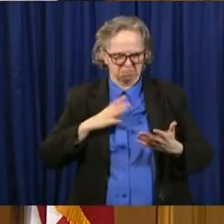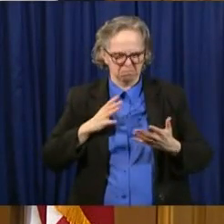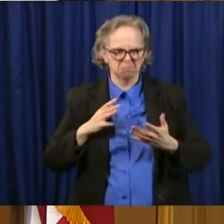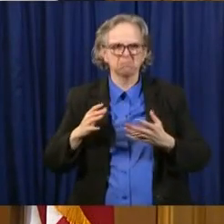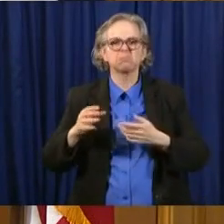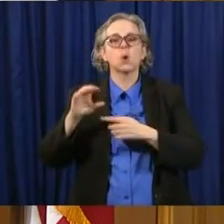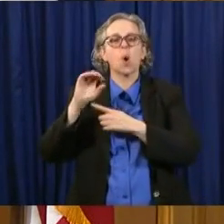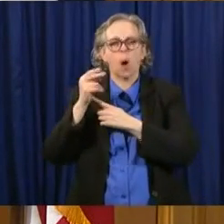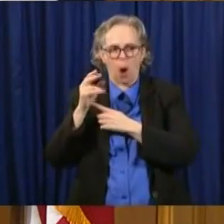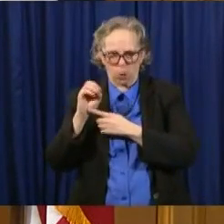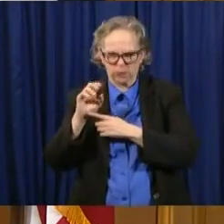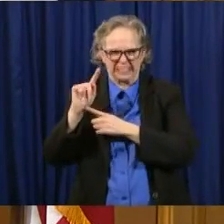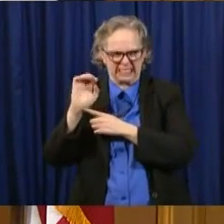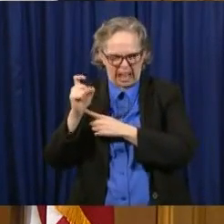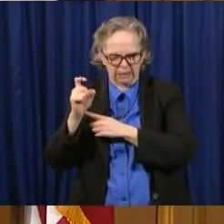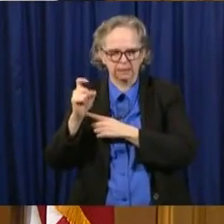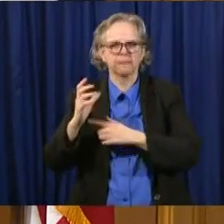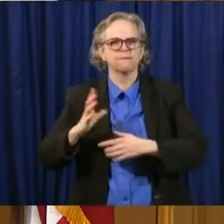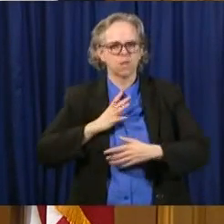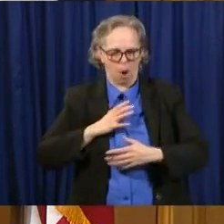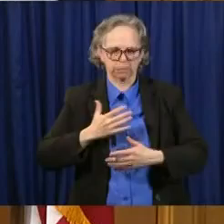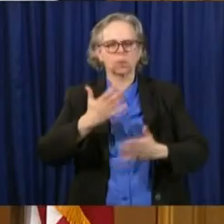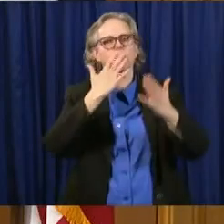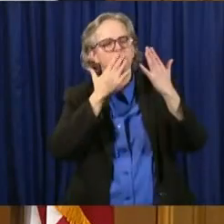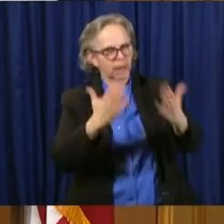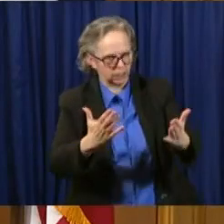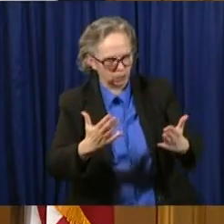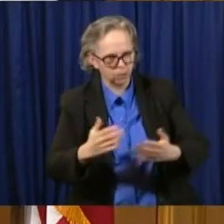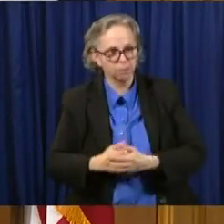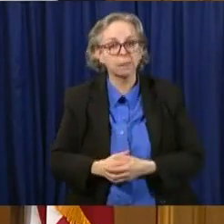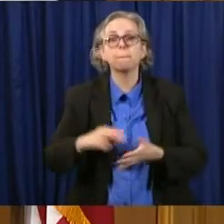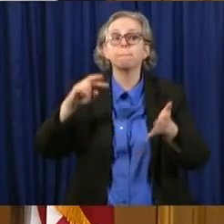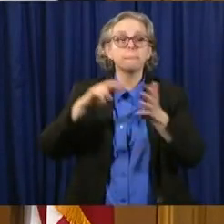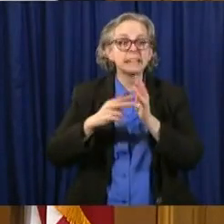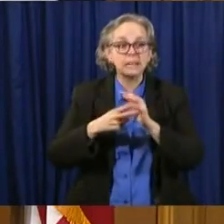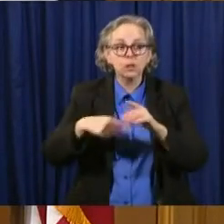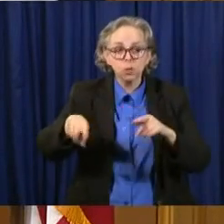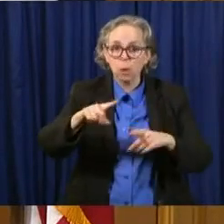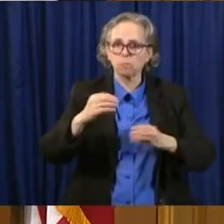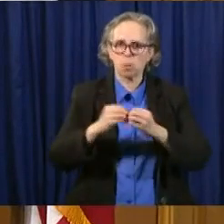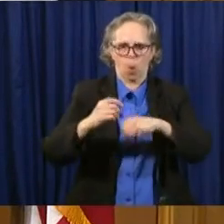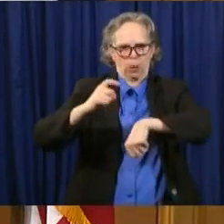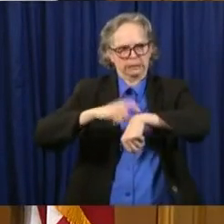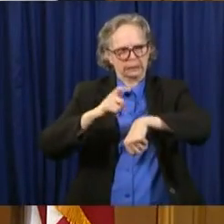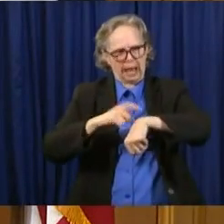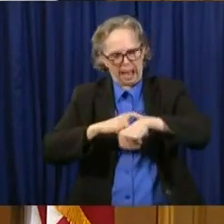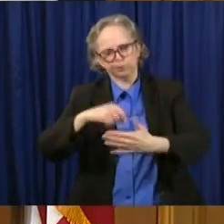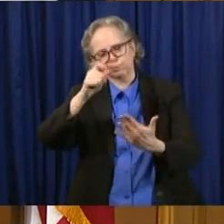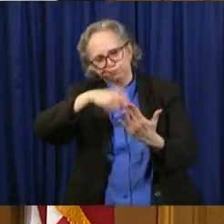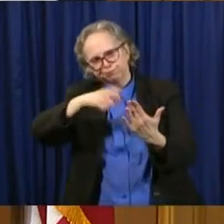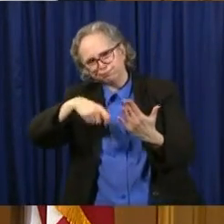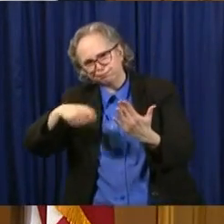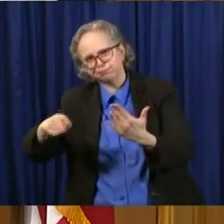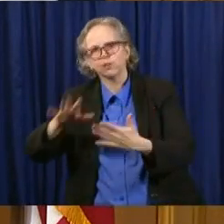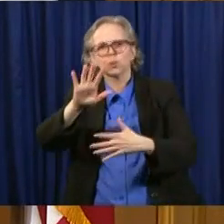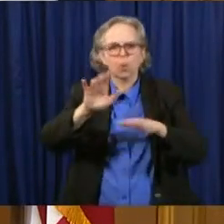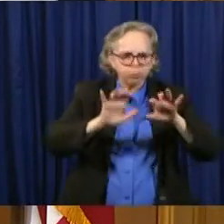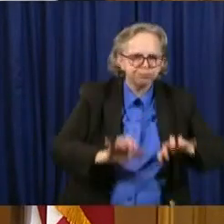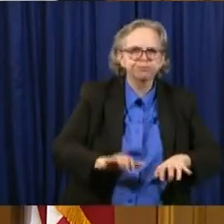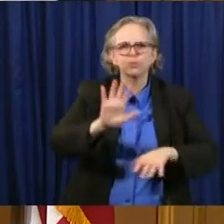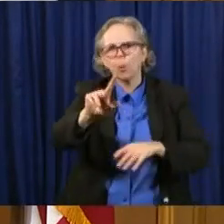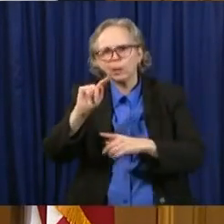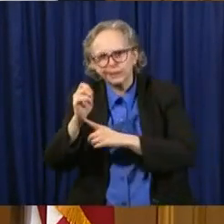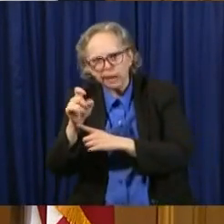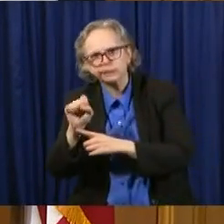Uh, while Ohioans have more time to complete the tax form, uh, it is time to complete the